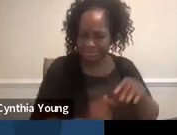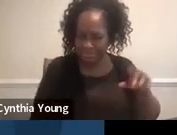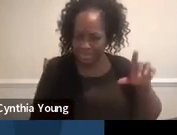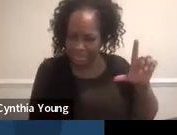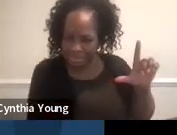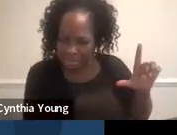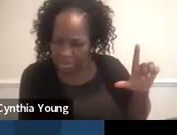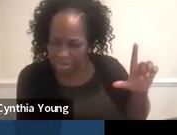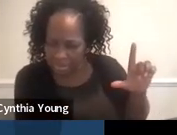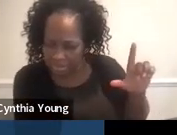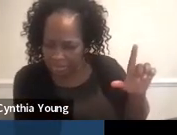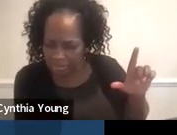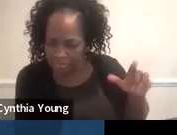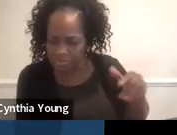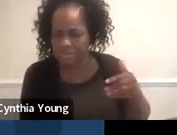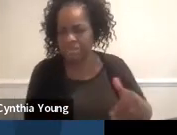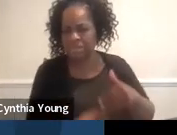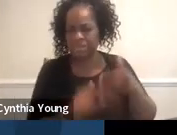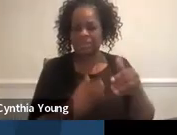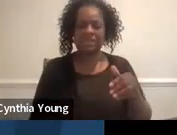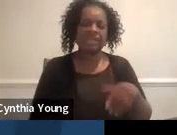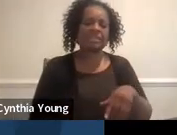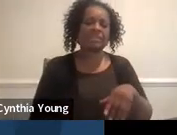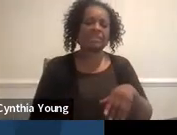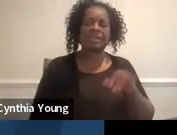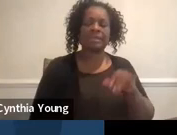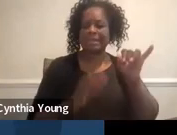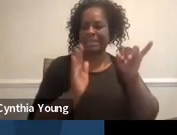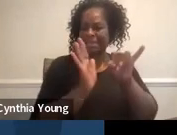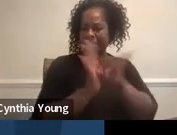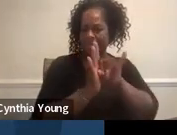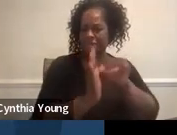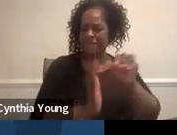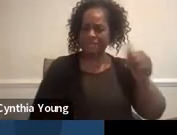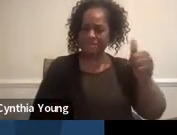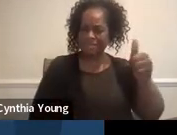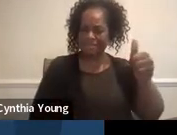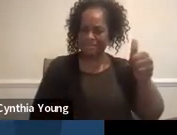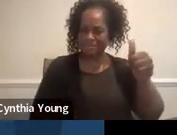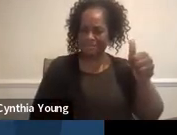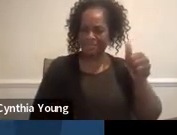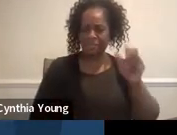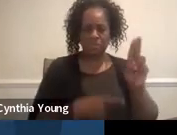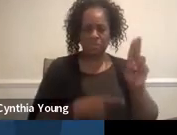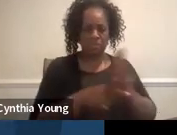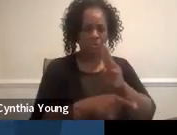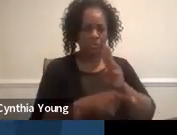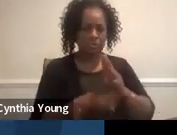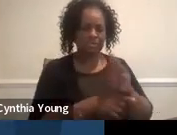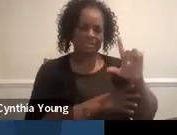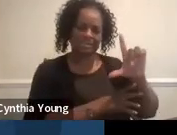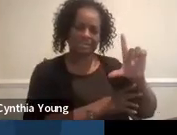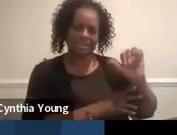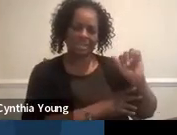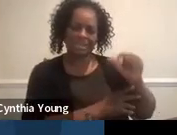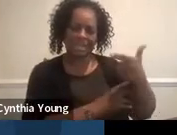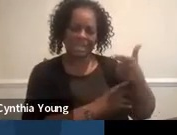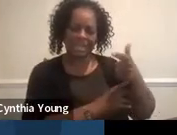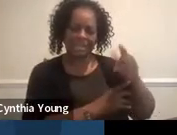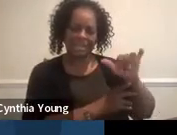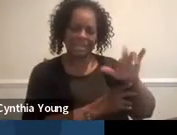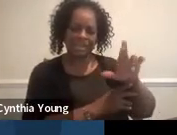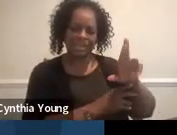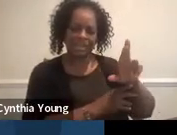All right. I am going on to indicator 10, which also uses lag year data. And